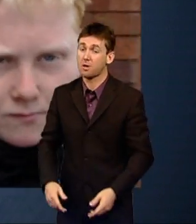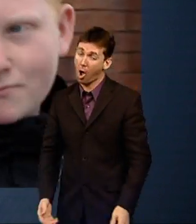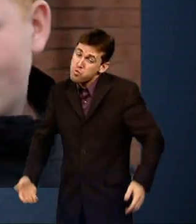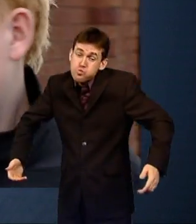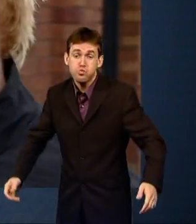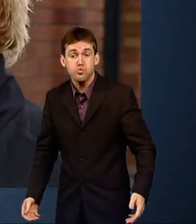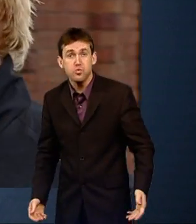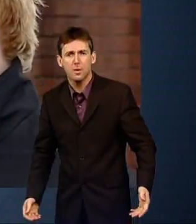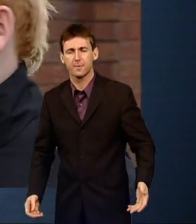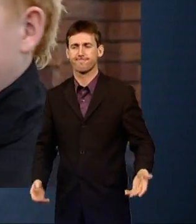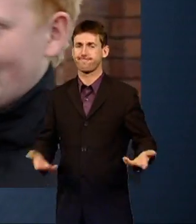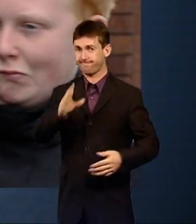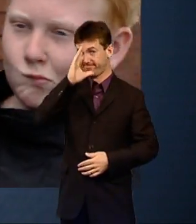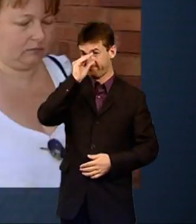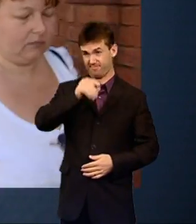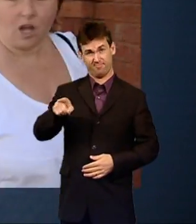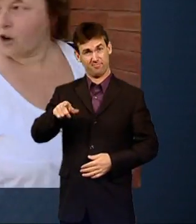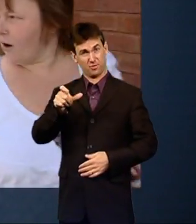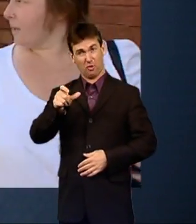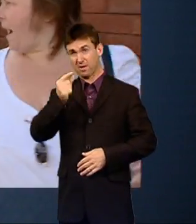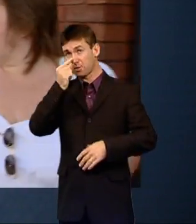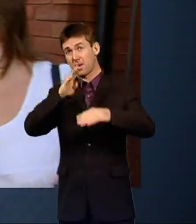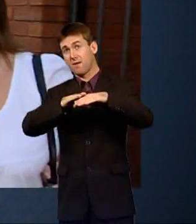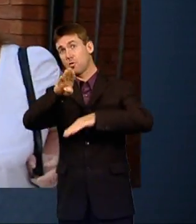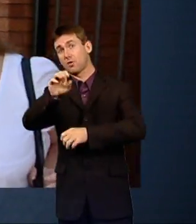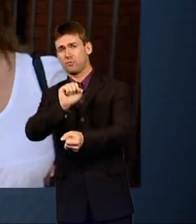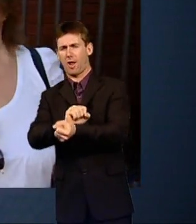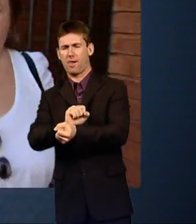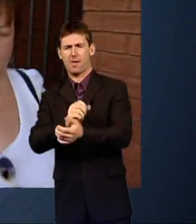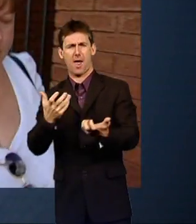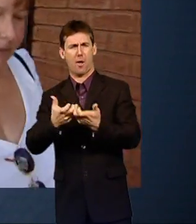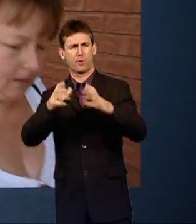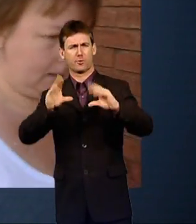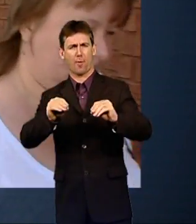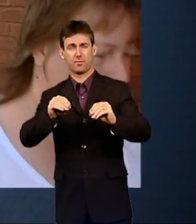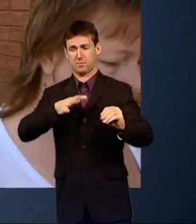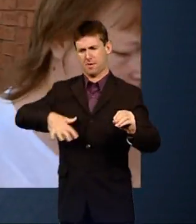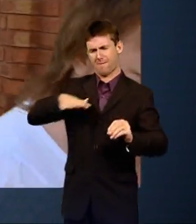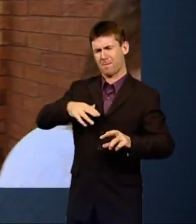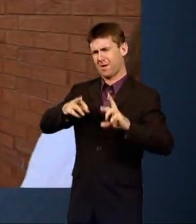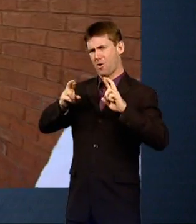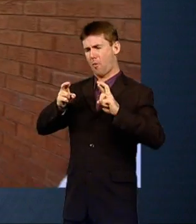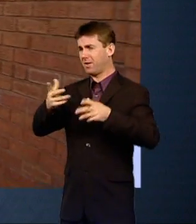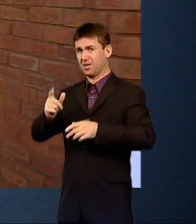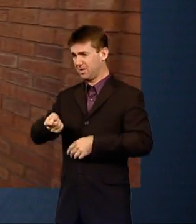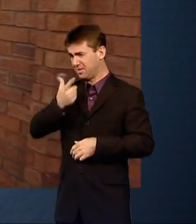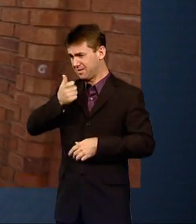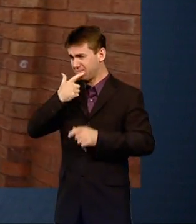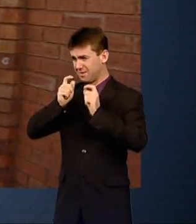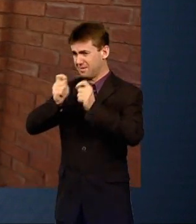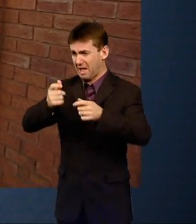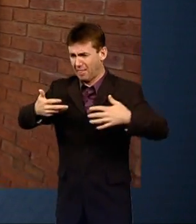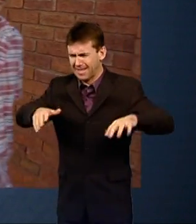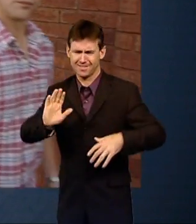If Craig is to avoid ending up in jail, his family hope he'll now finally be offered more than just medication.